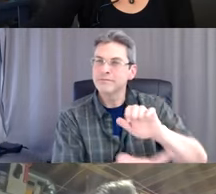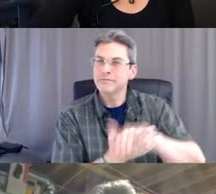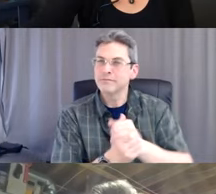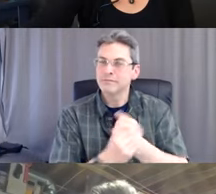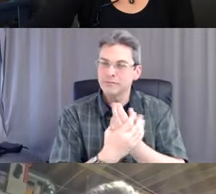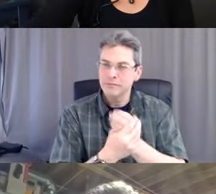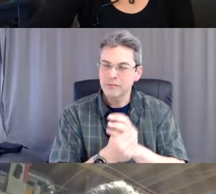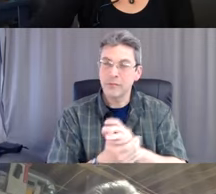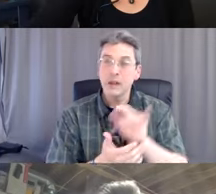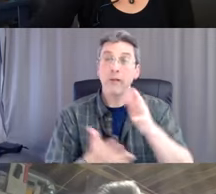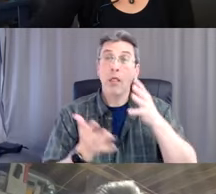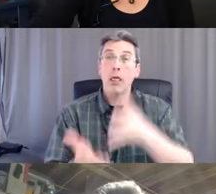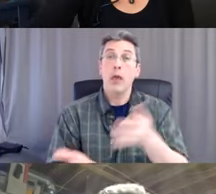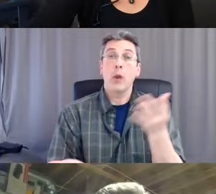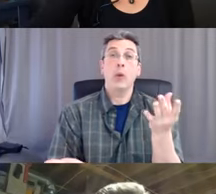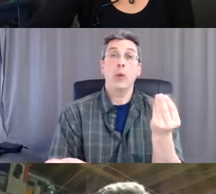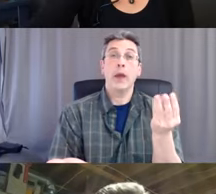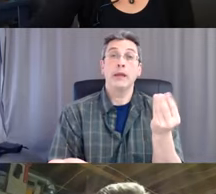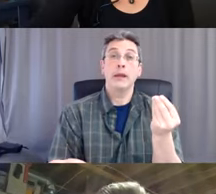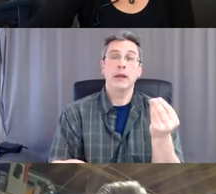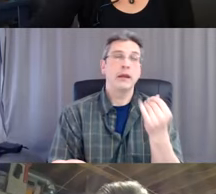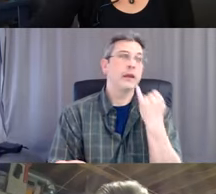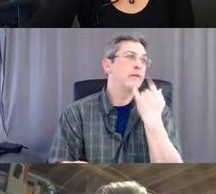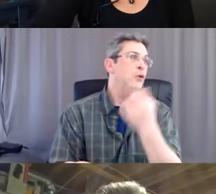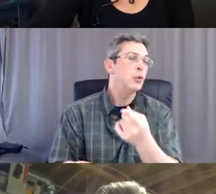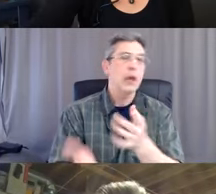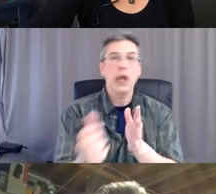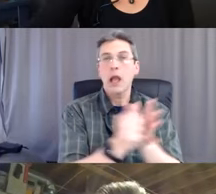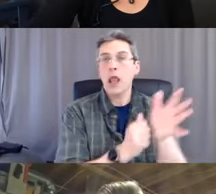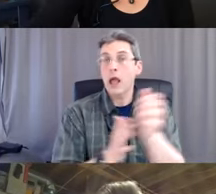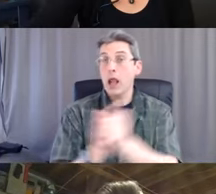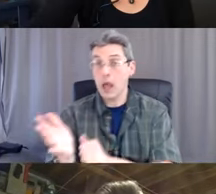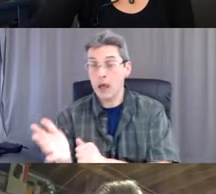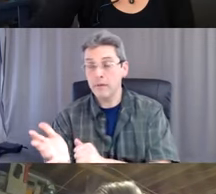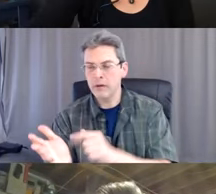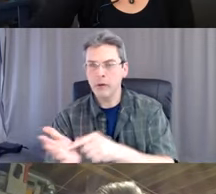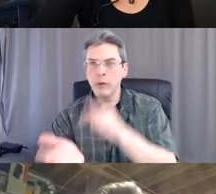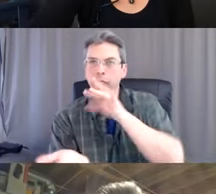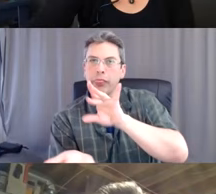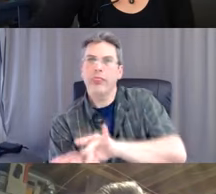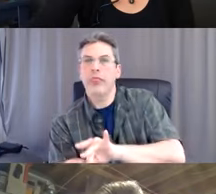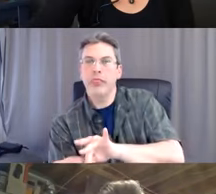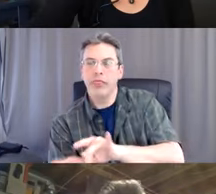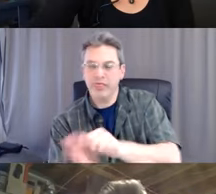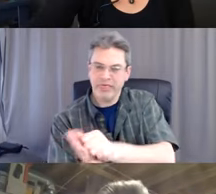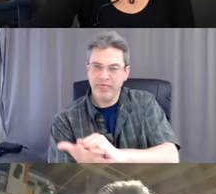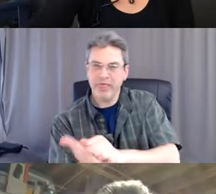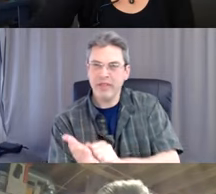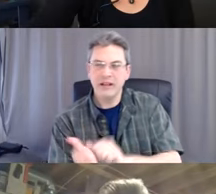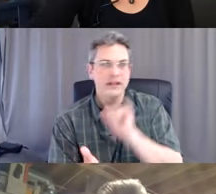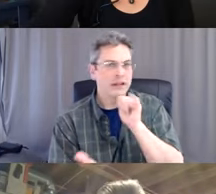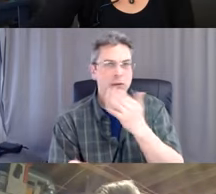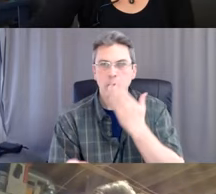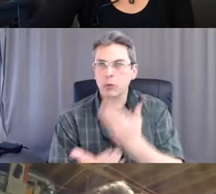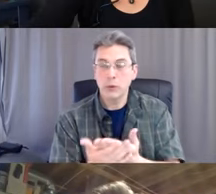If you don't and you're putting on gloves, your gloves will stick and they won't go on properly. That's a risk